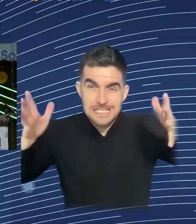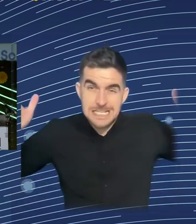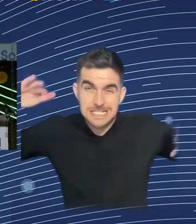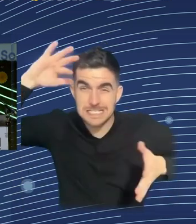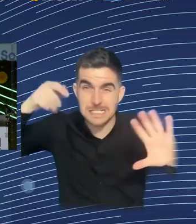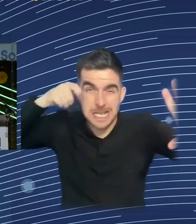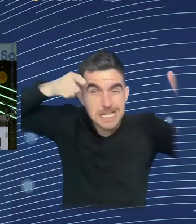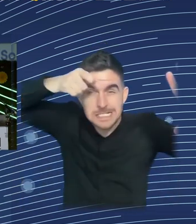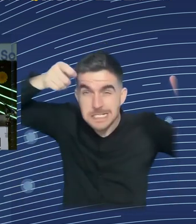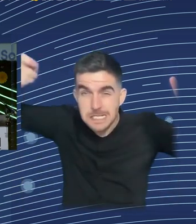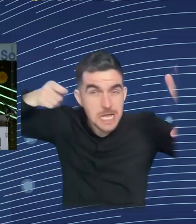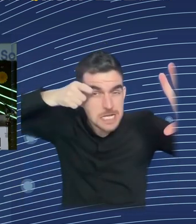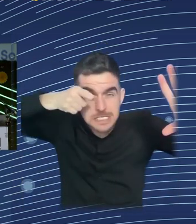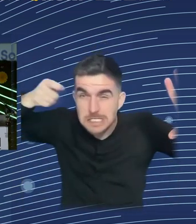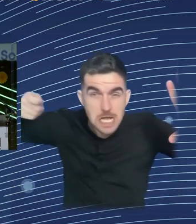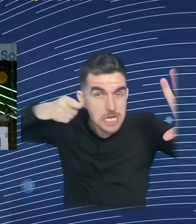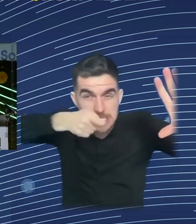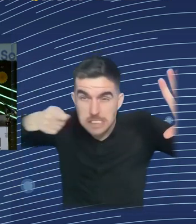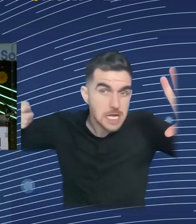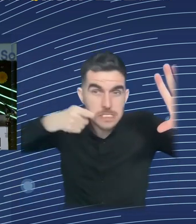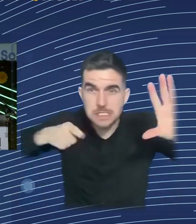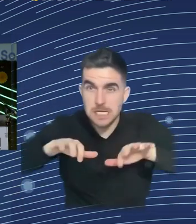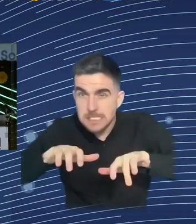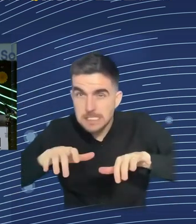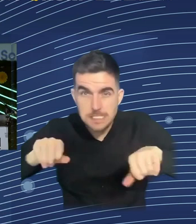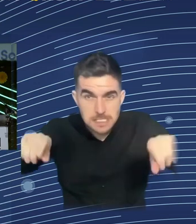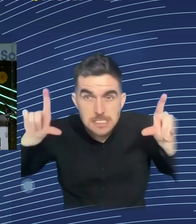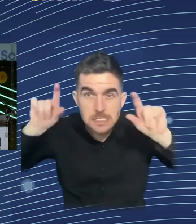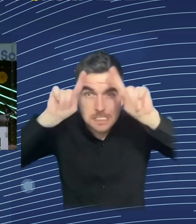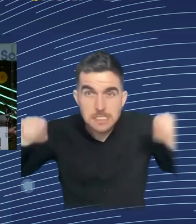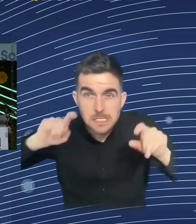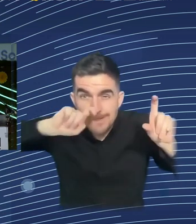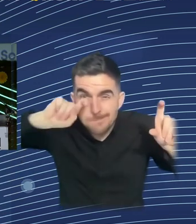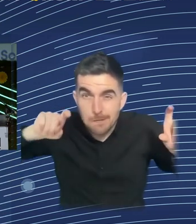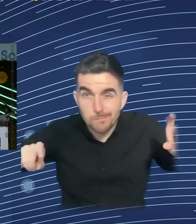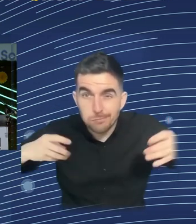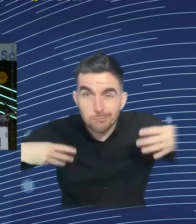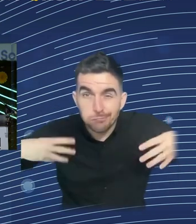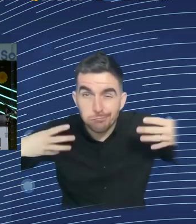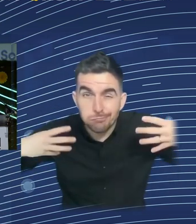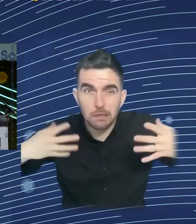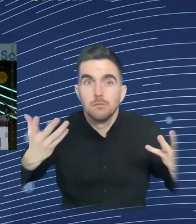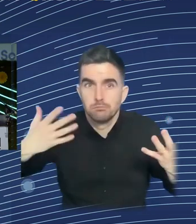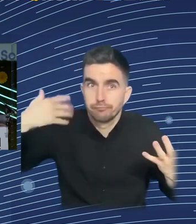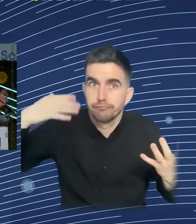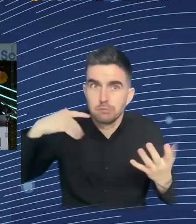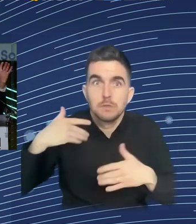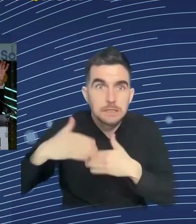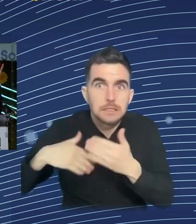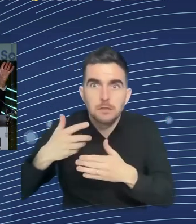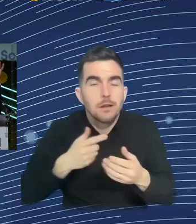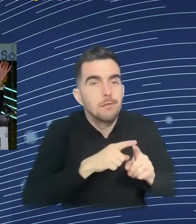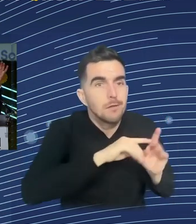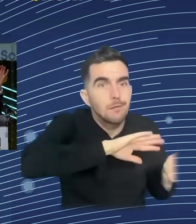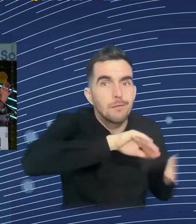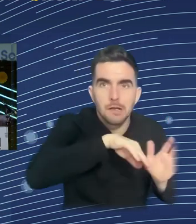computers are introduced. Again, there was talk that we're going to lose our jobs. In fact, lots of jobs were lost to computers, the sort